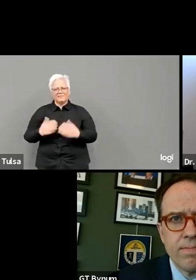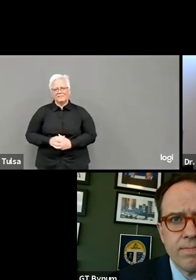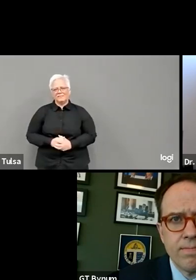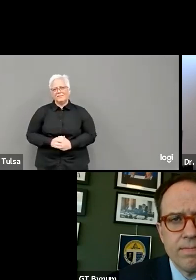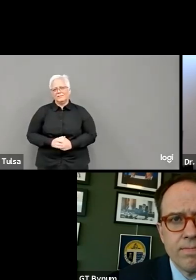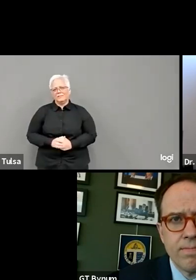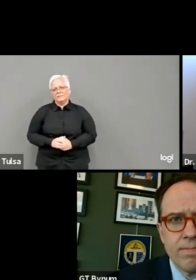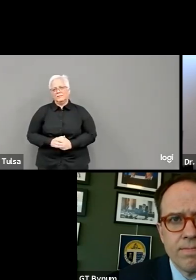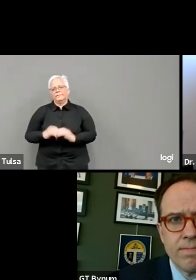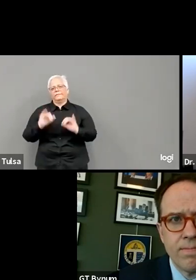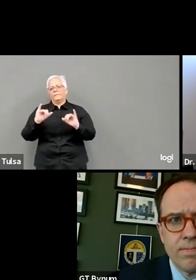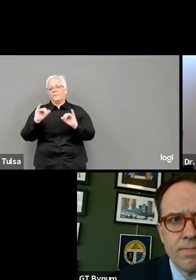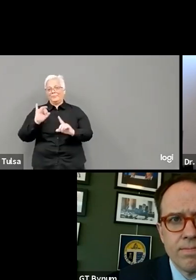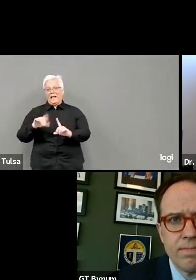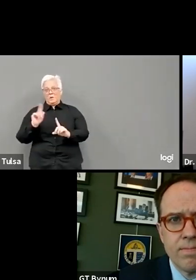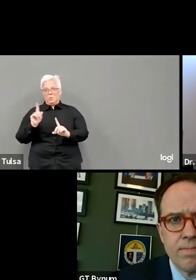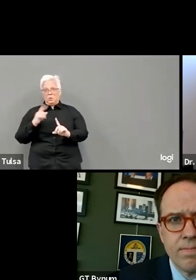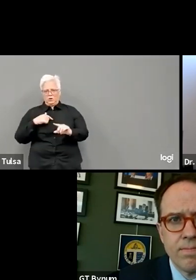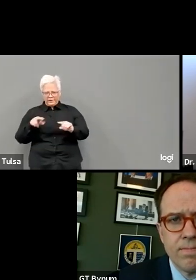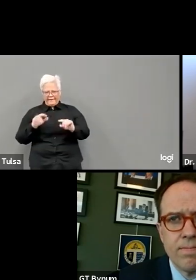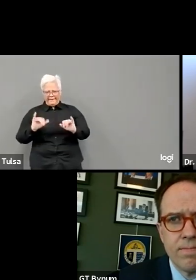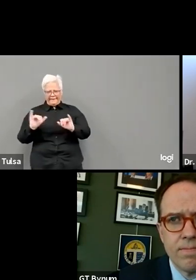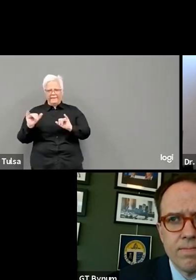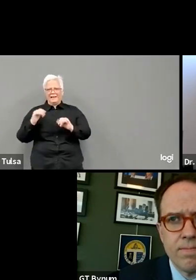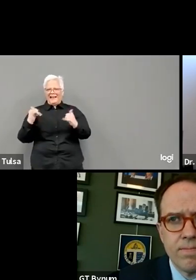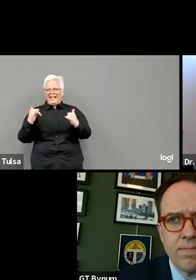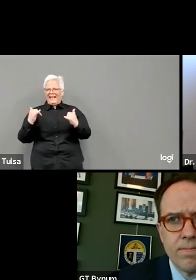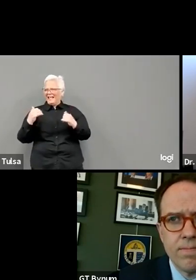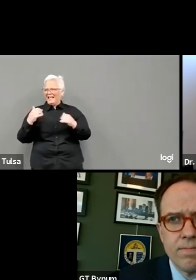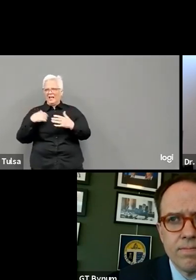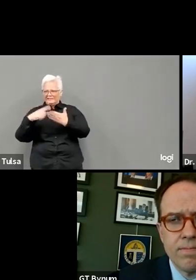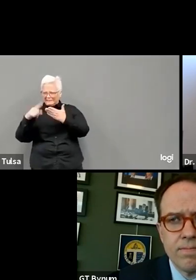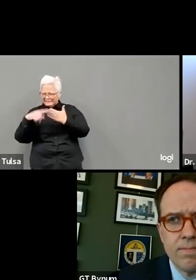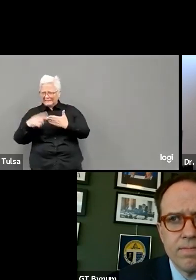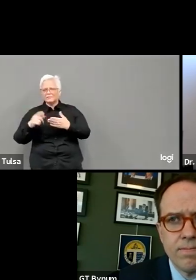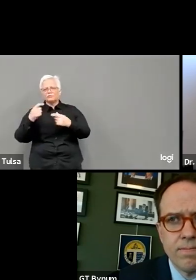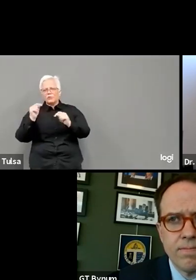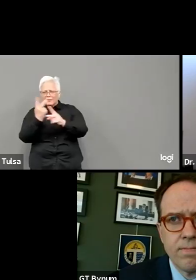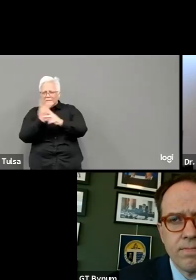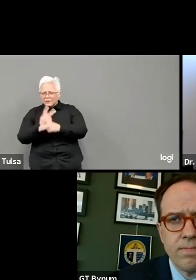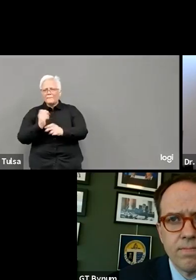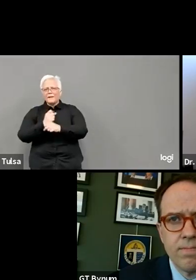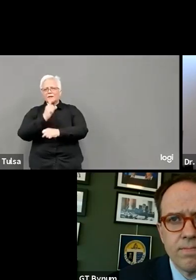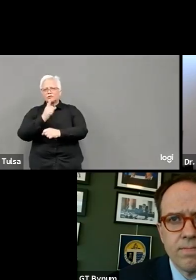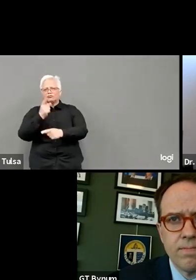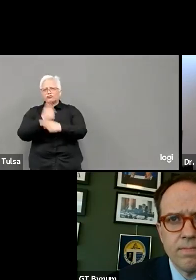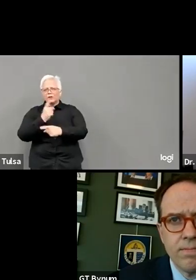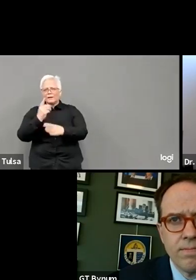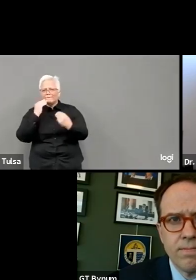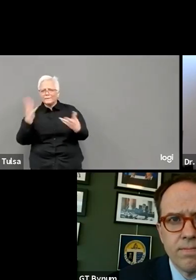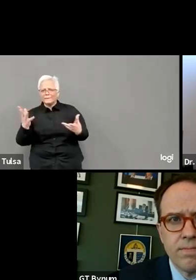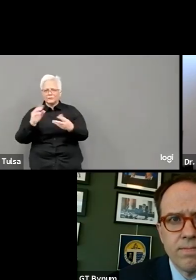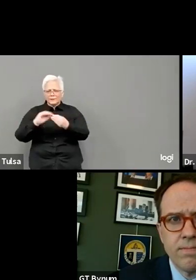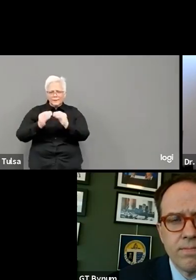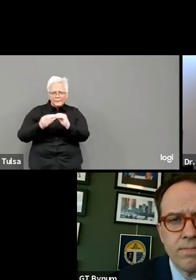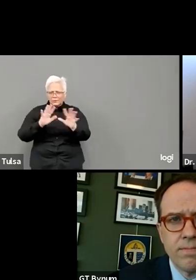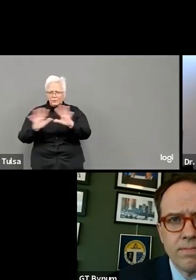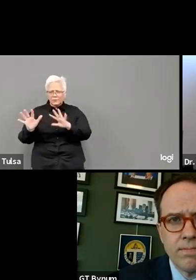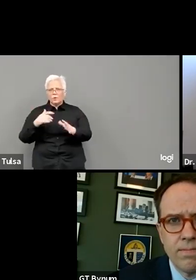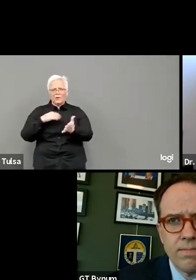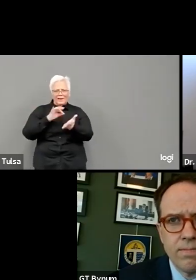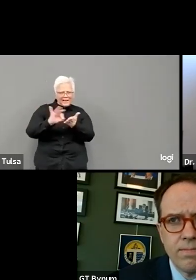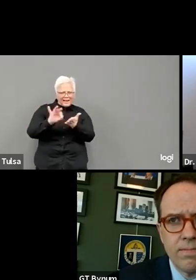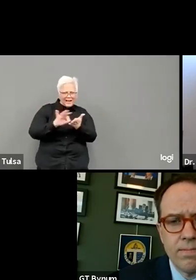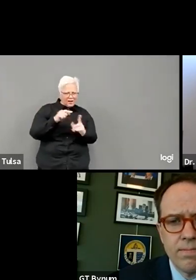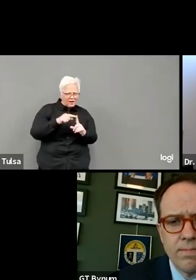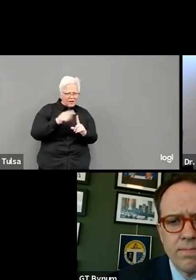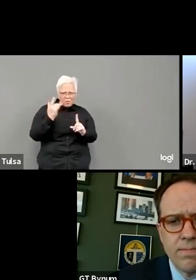was a fairly large differential in the state's website and CDC's website. So I would assume that that part of that differential